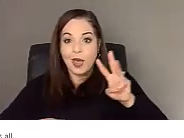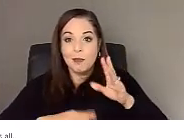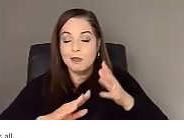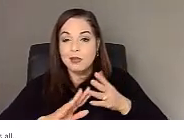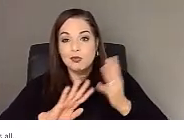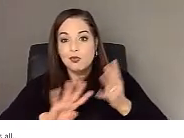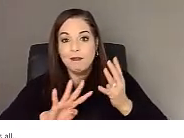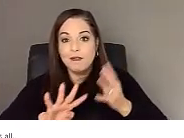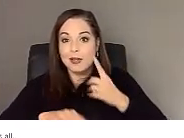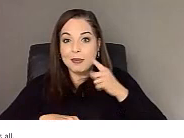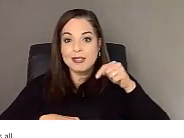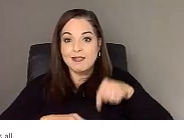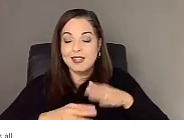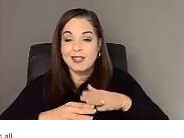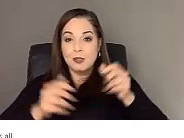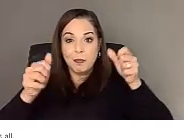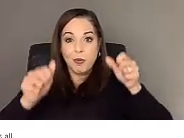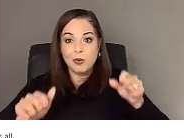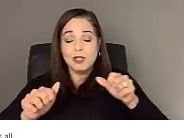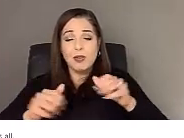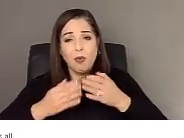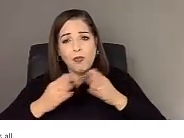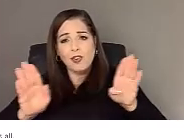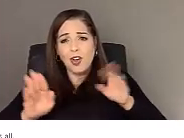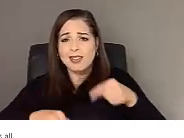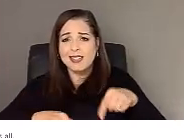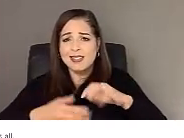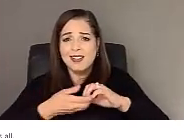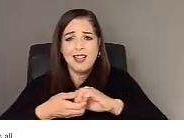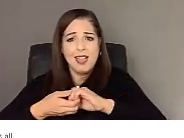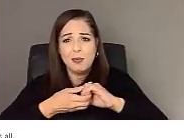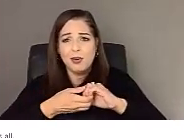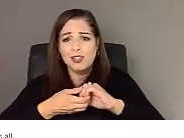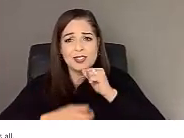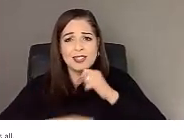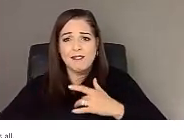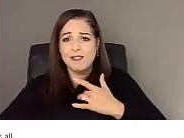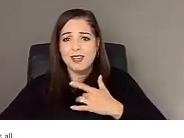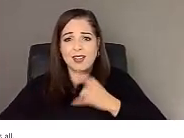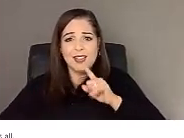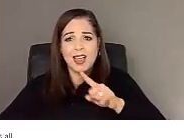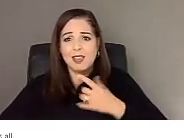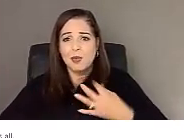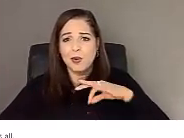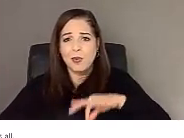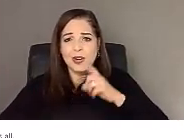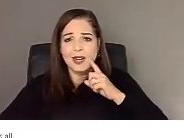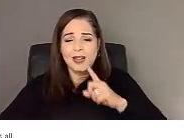Overall, this collaboration did not feel like the productive rewarding partnership we had hoped for.